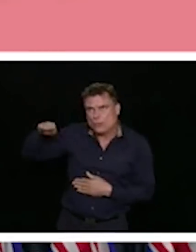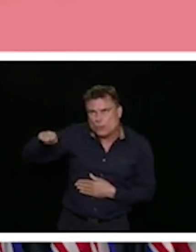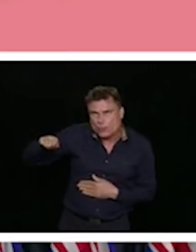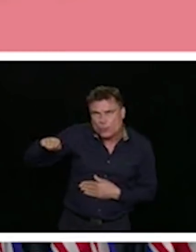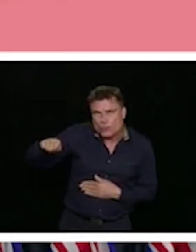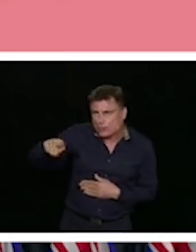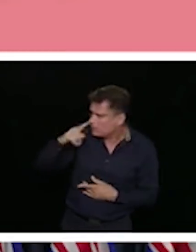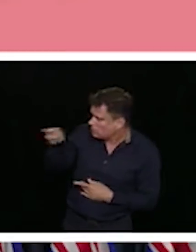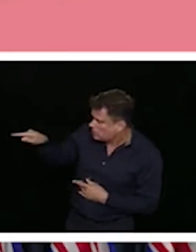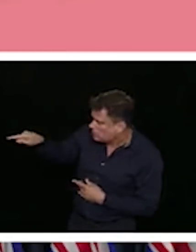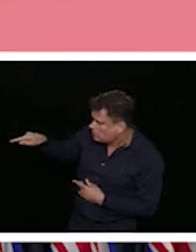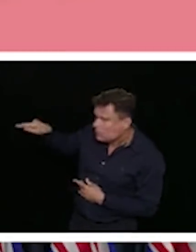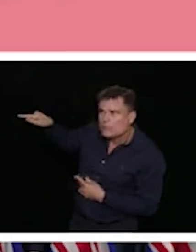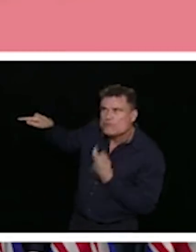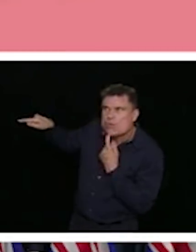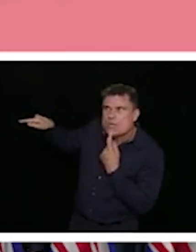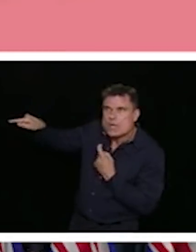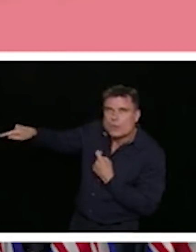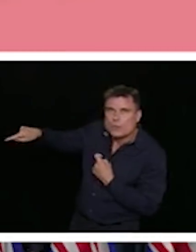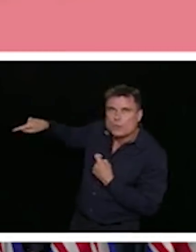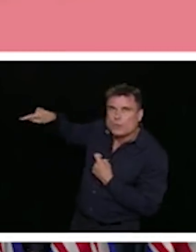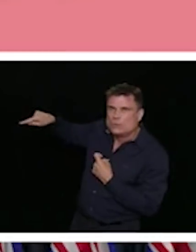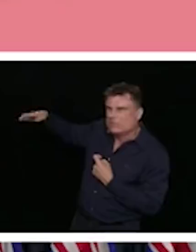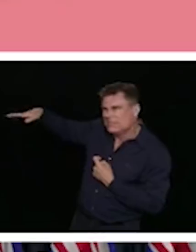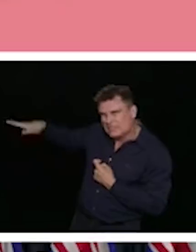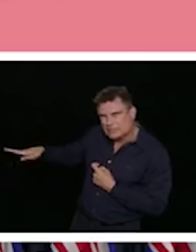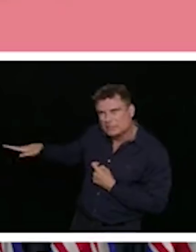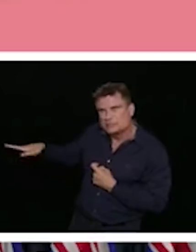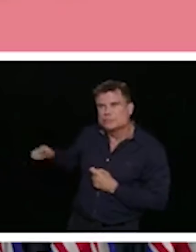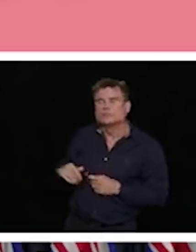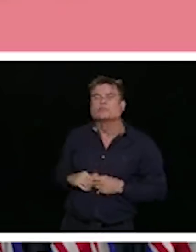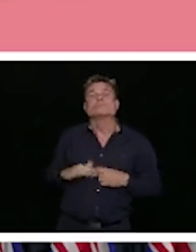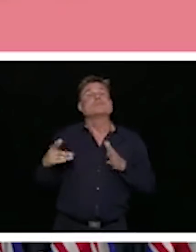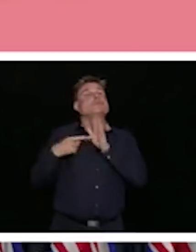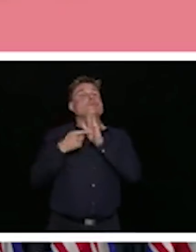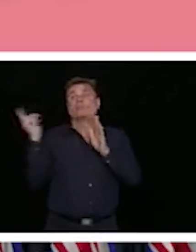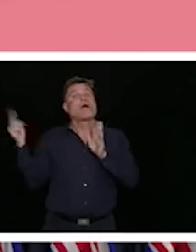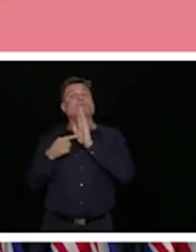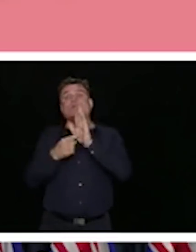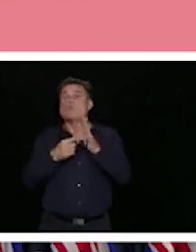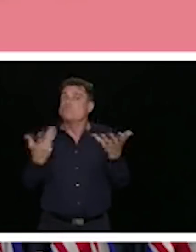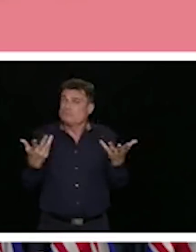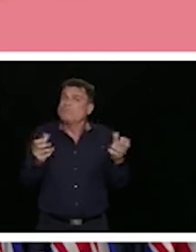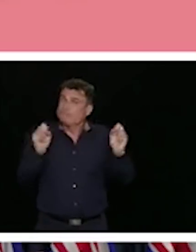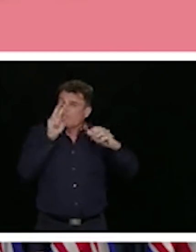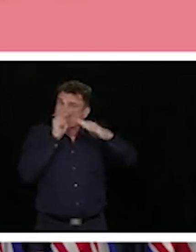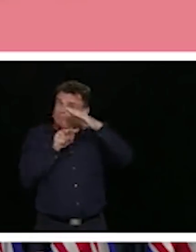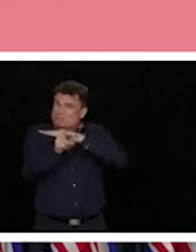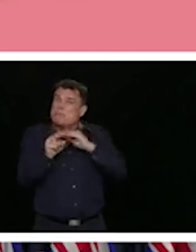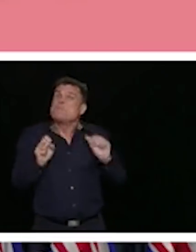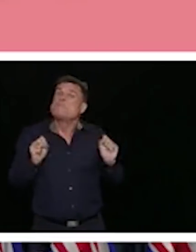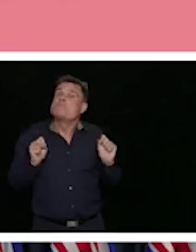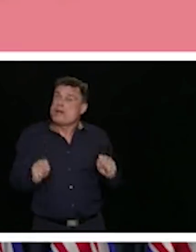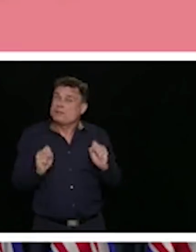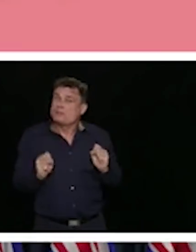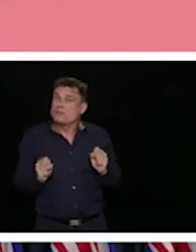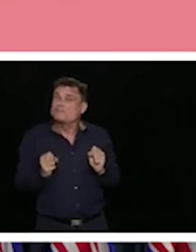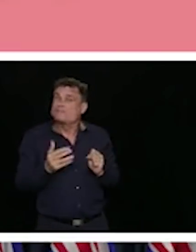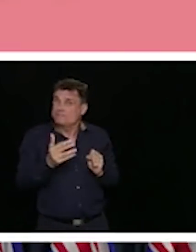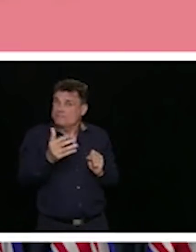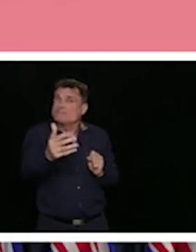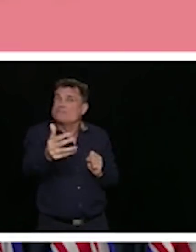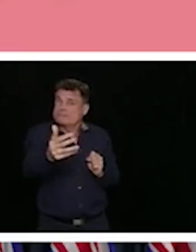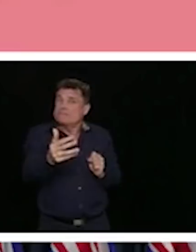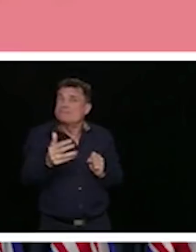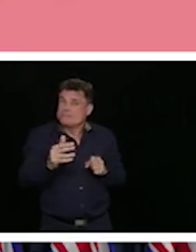numbers. What this shows is that we do have a possibility of having explosive growth in our